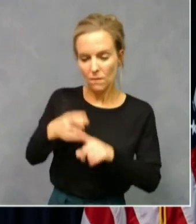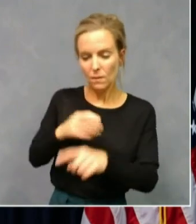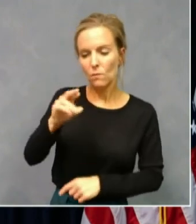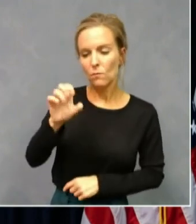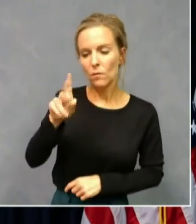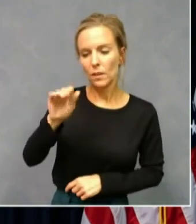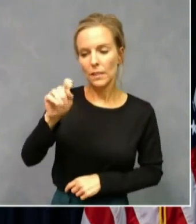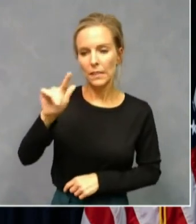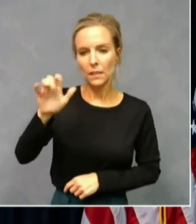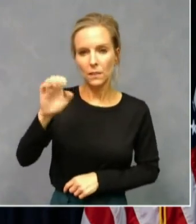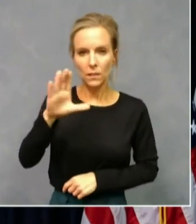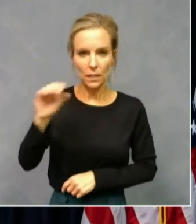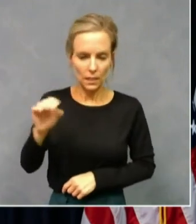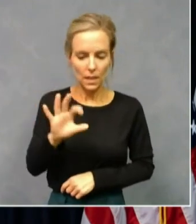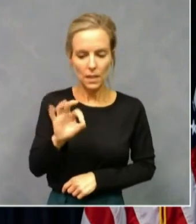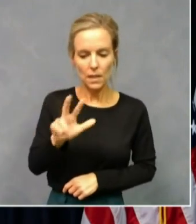93-year-old woman from Rockcastle County.